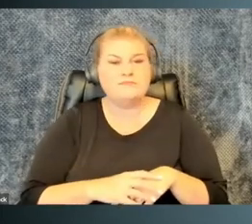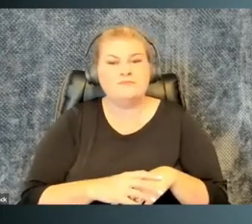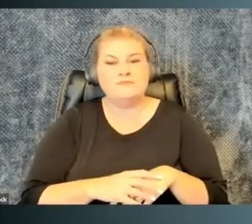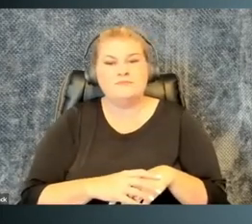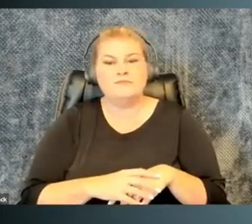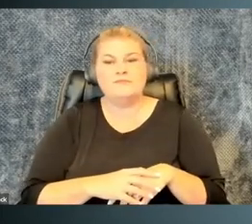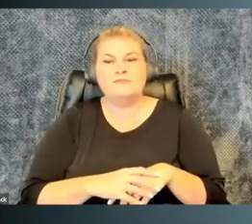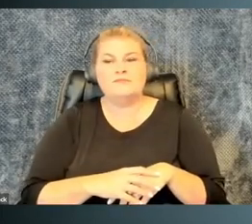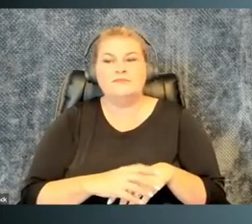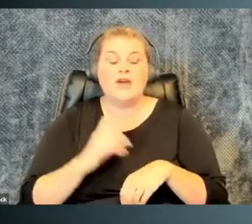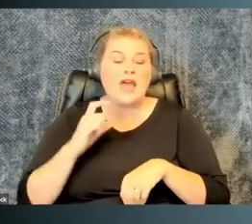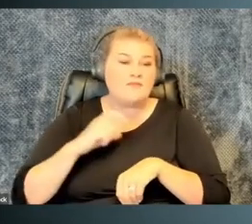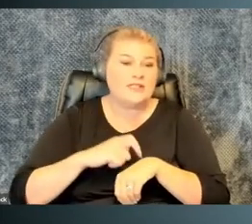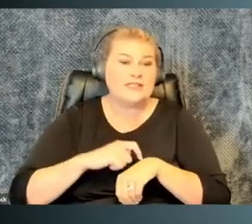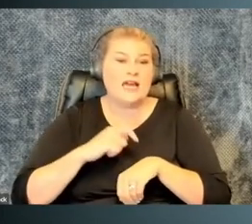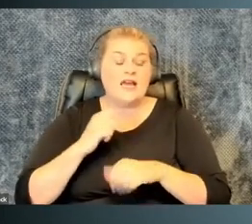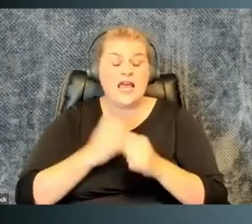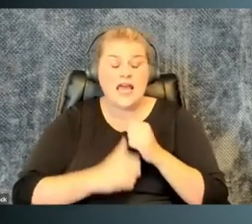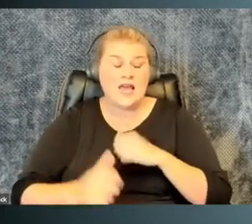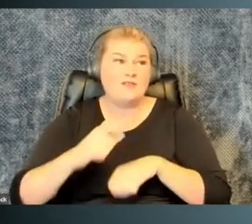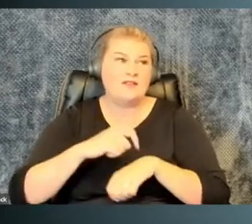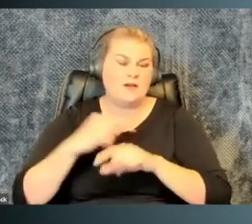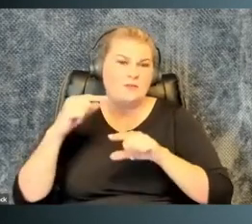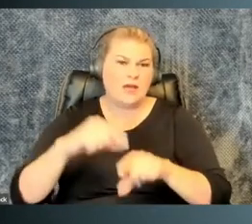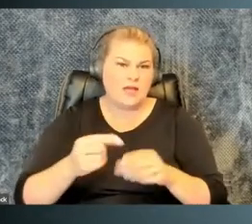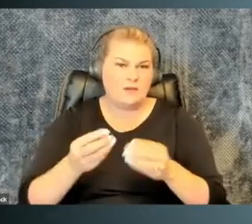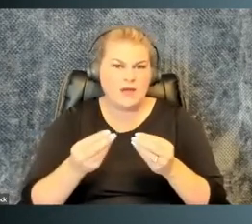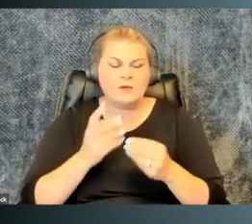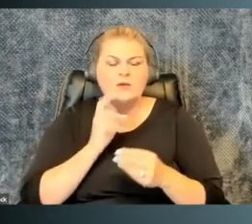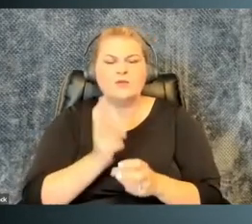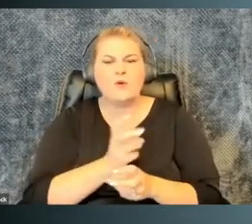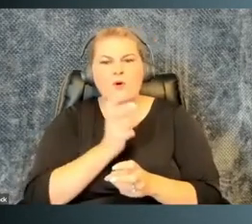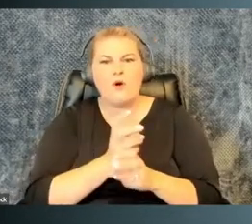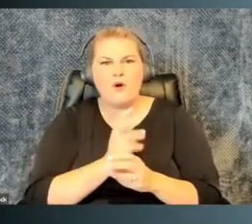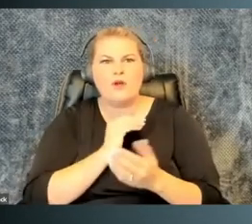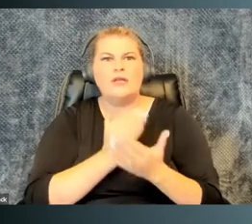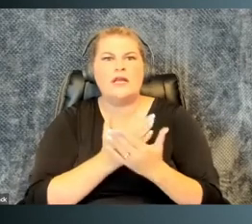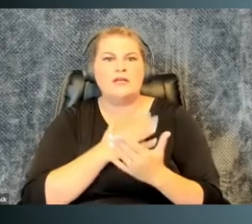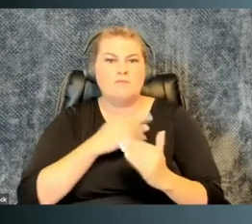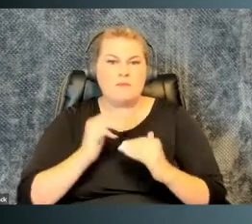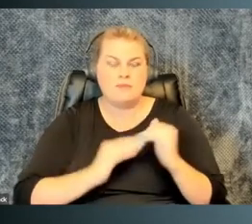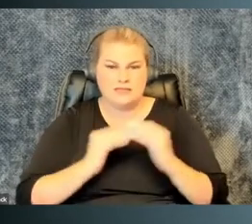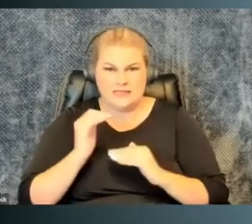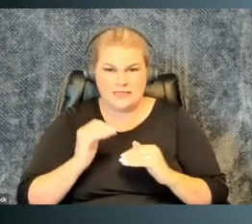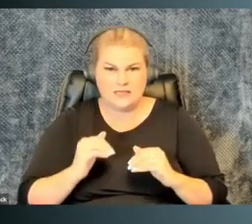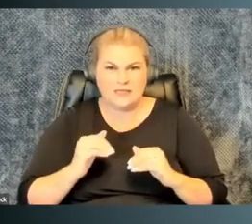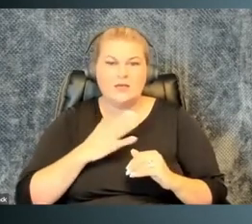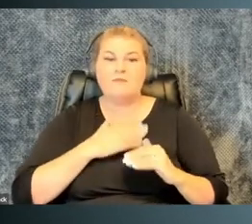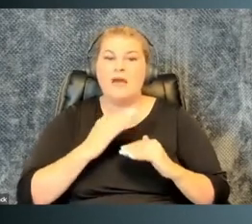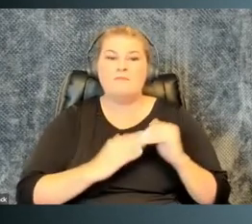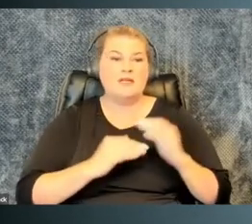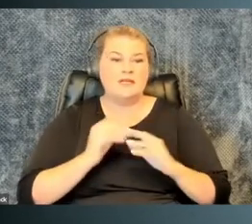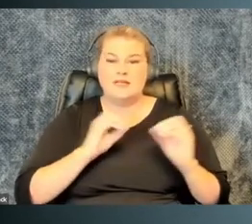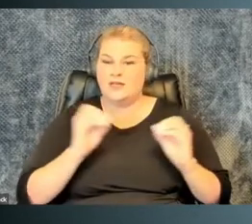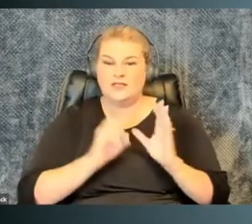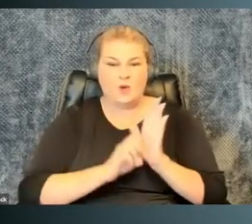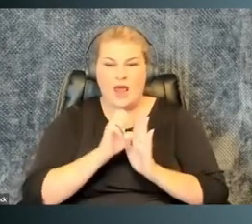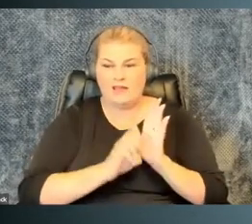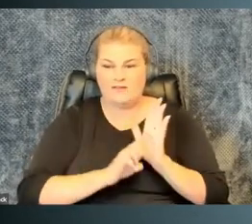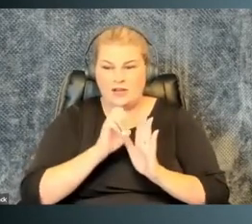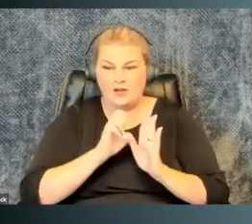quitting my job. Every time I came to campus, it was so hard to get to my building.